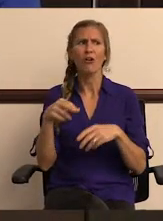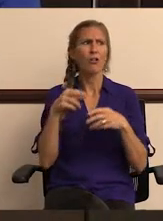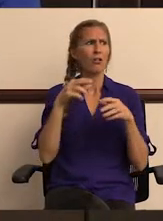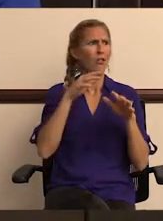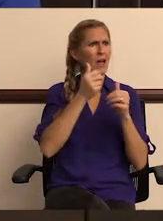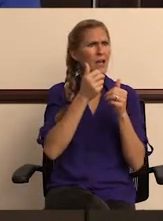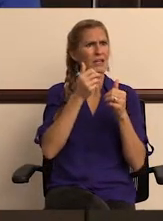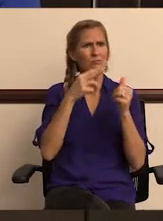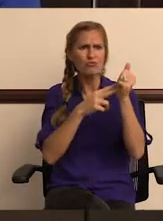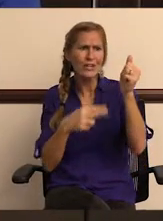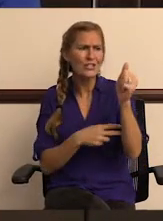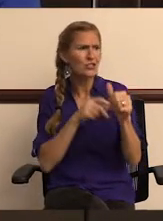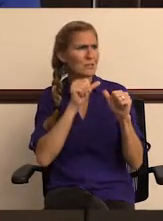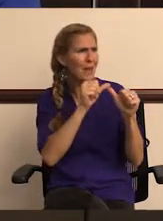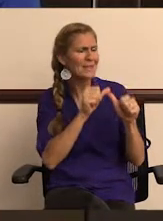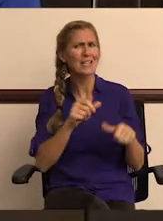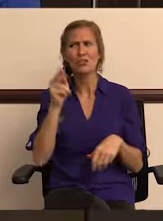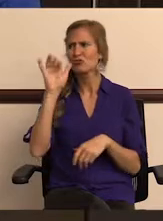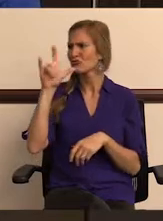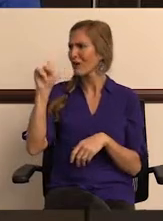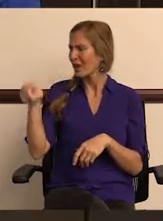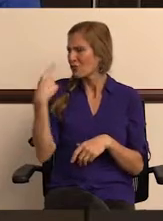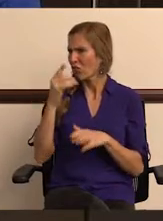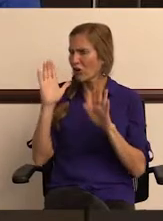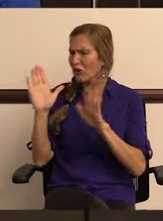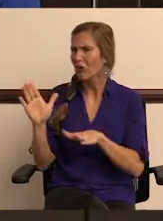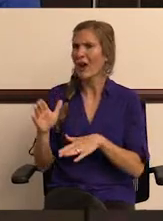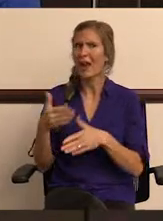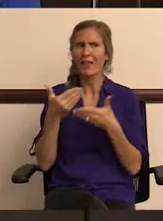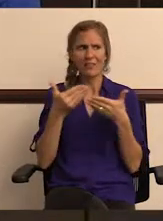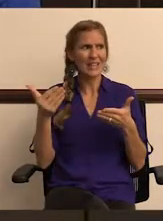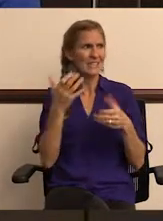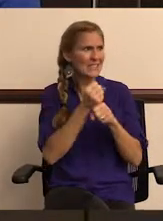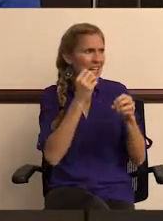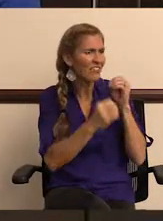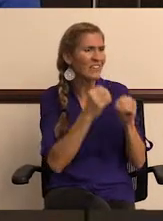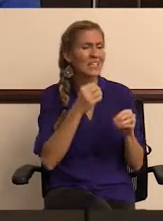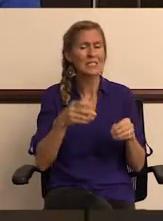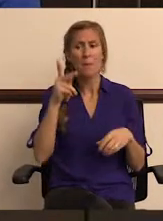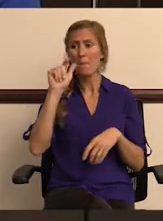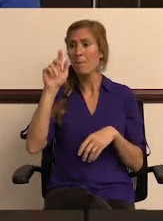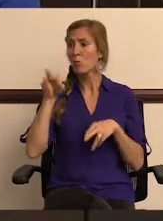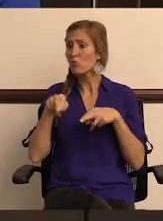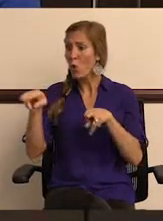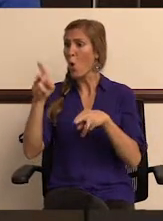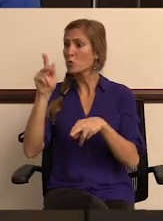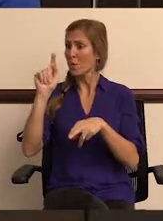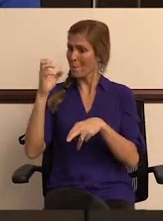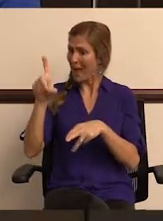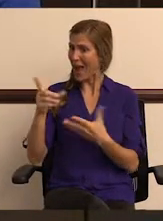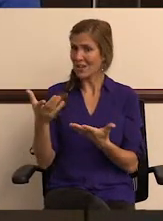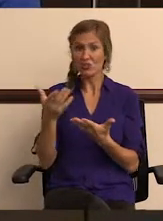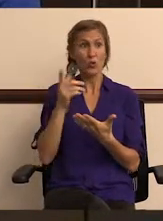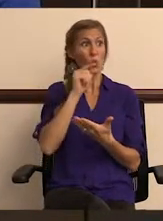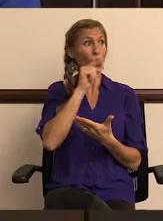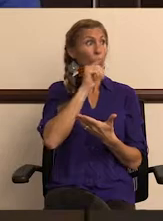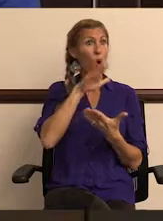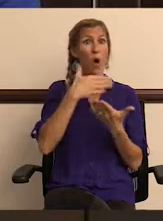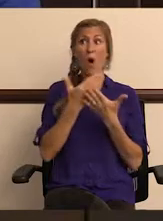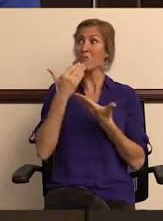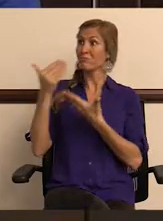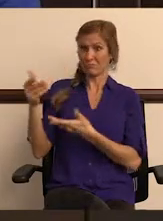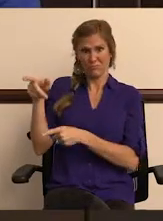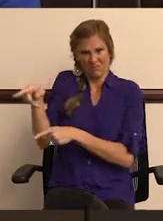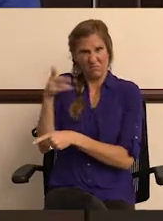cycling, you know, pedestrian pathway. Bridges are maintained. Our trails look great. Things are getting fixed. Roads are patched. And it's Public Works.